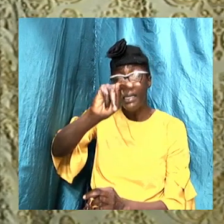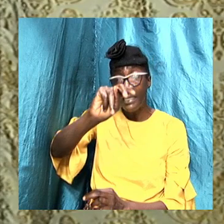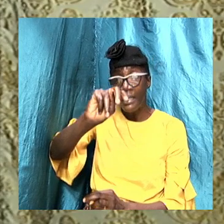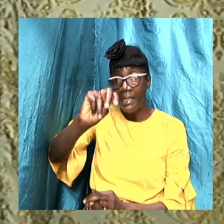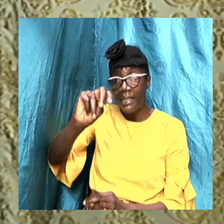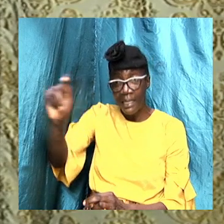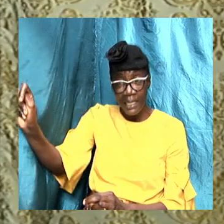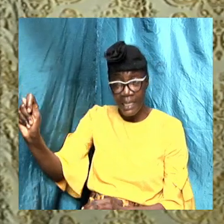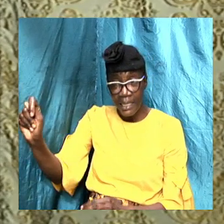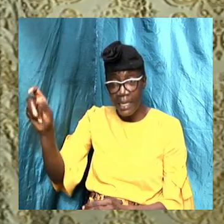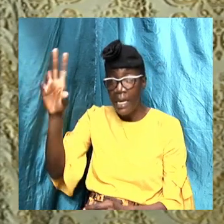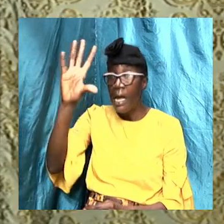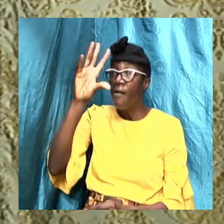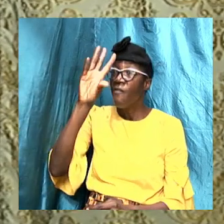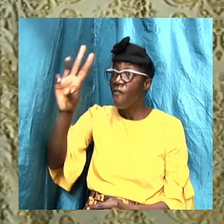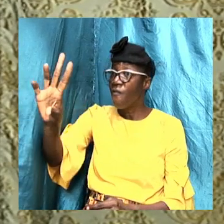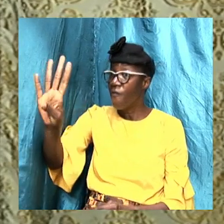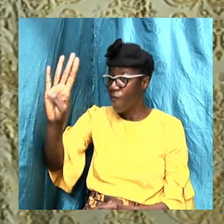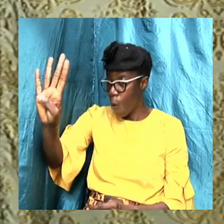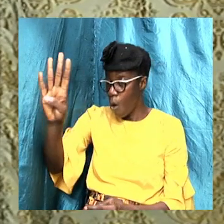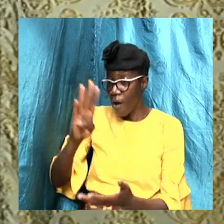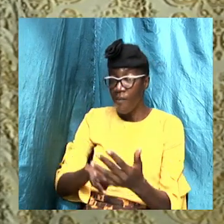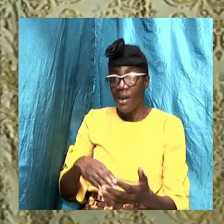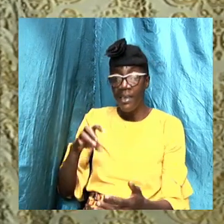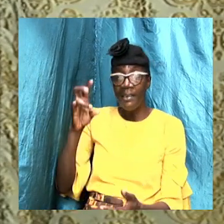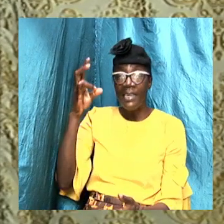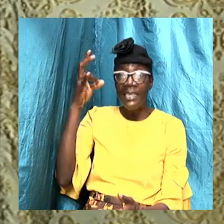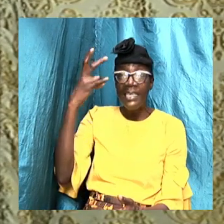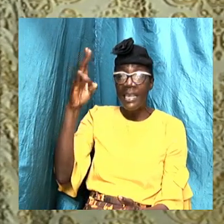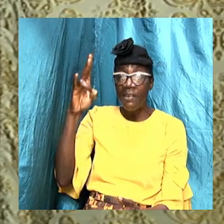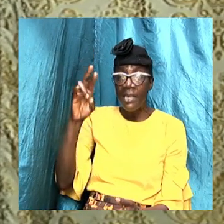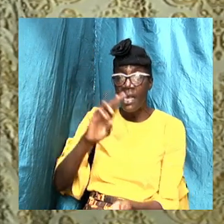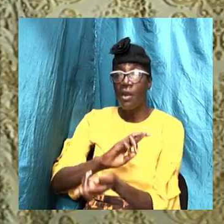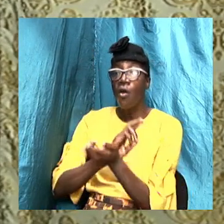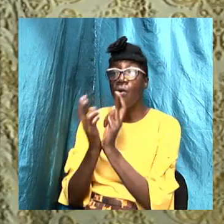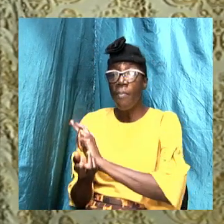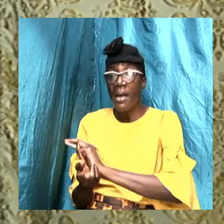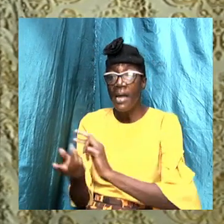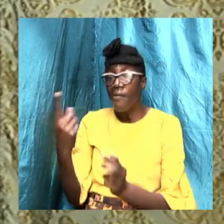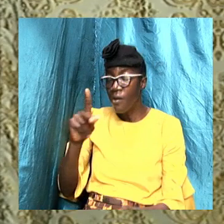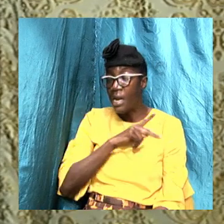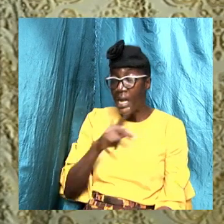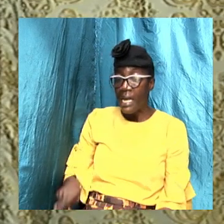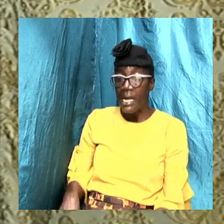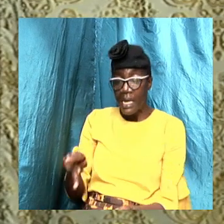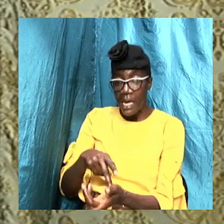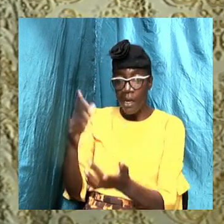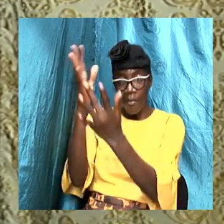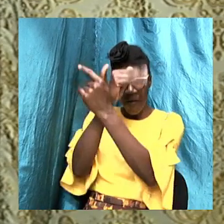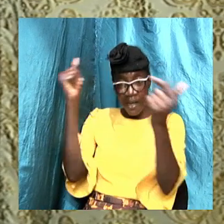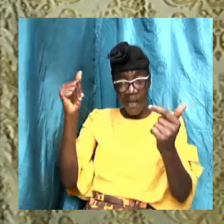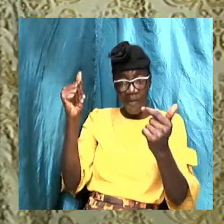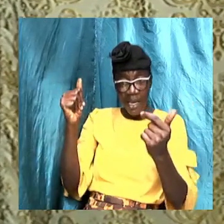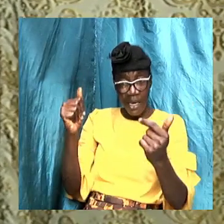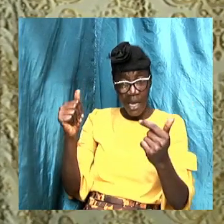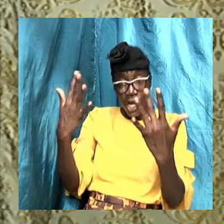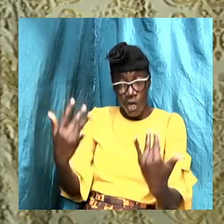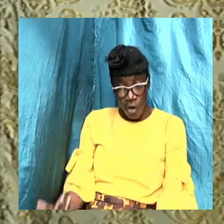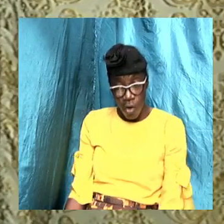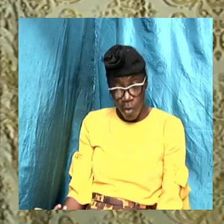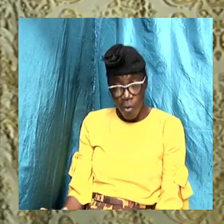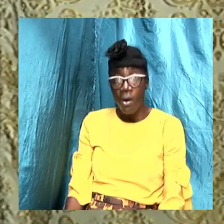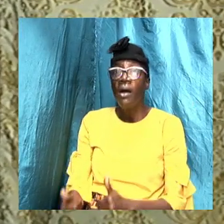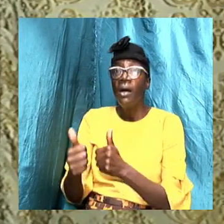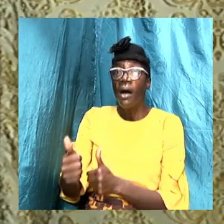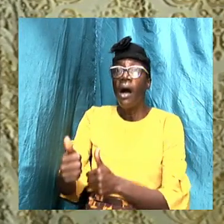preach, saying, repent, for the kingdom of heaven is at hand. The apostles also preached,